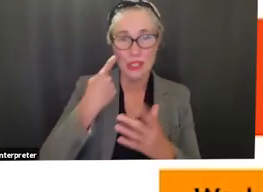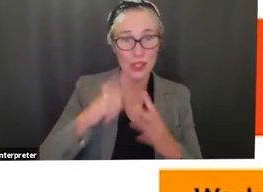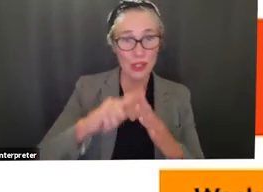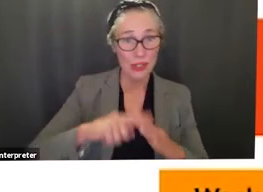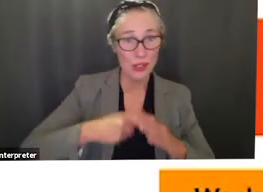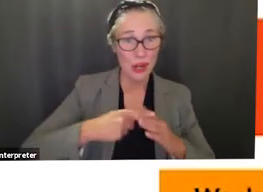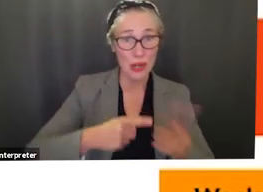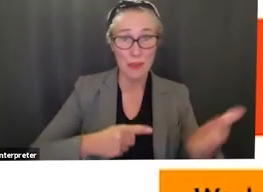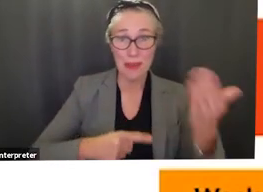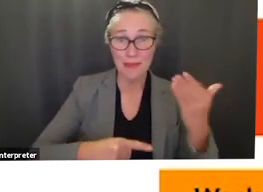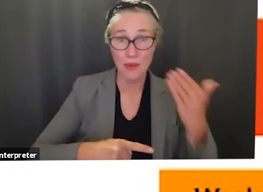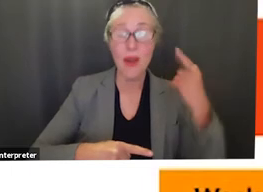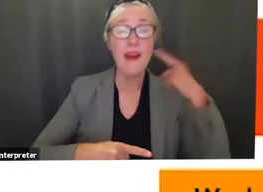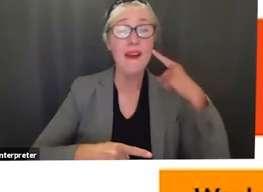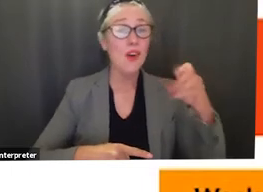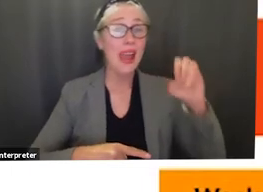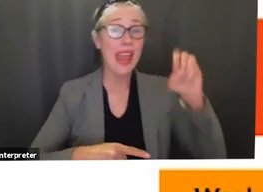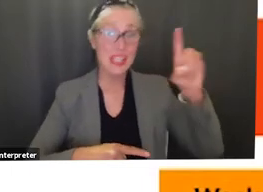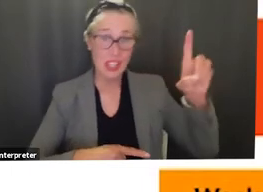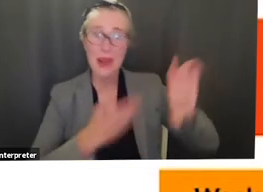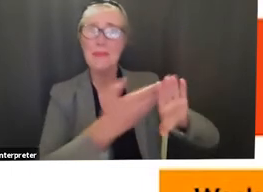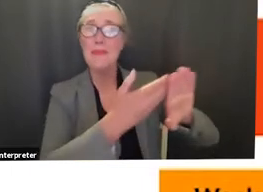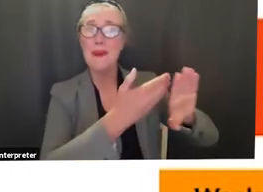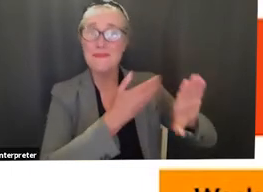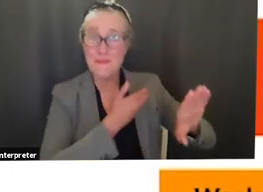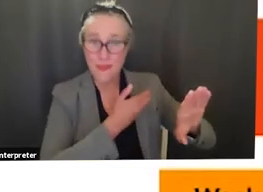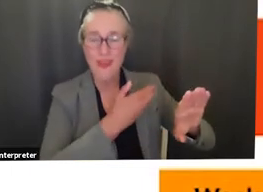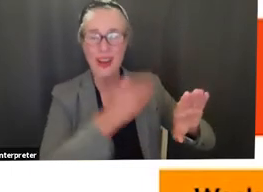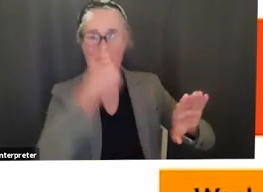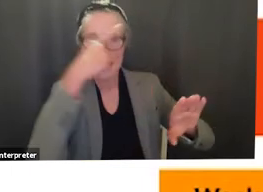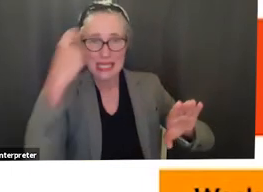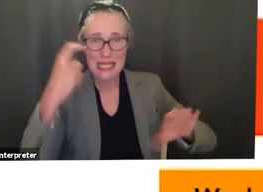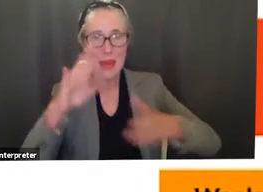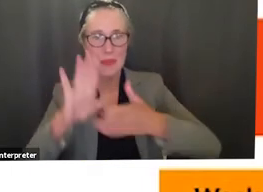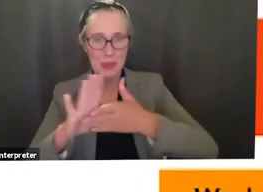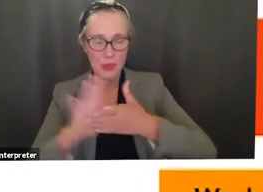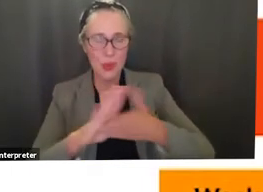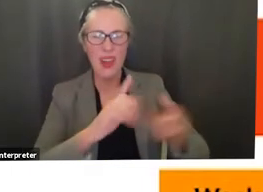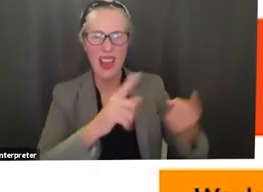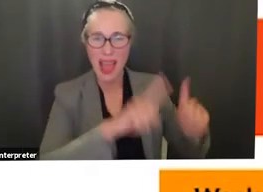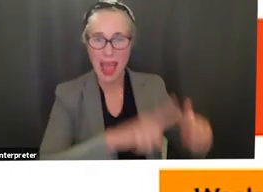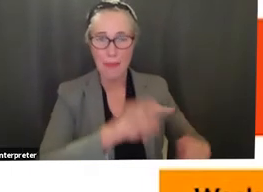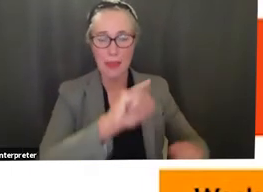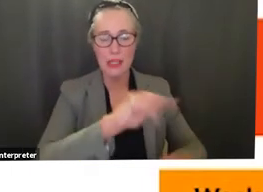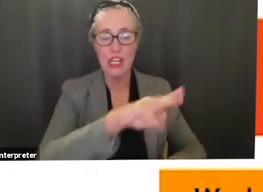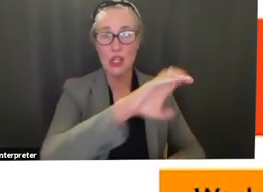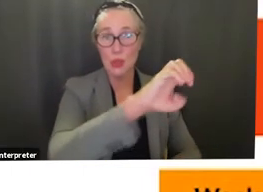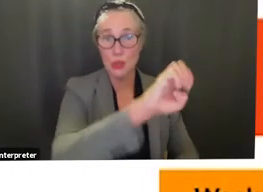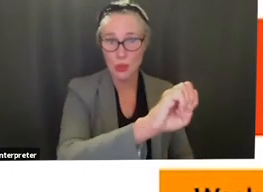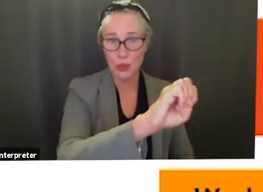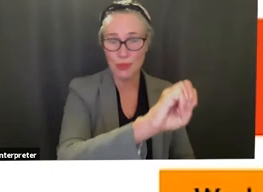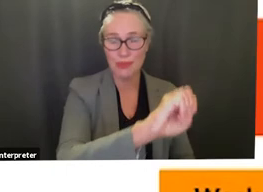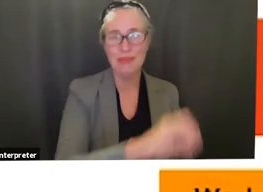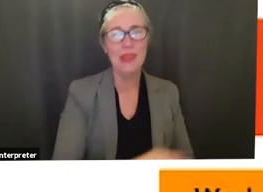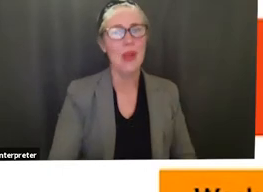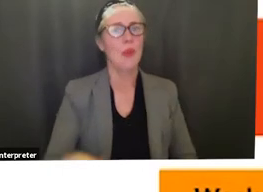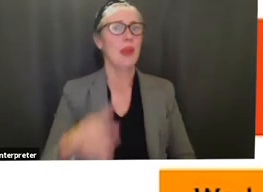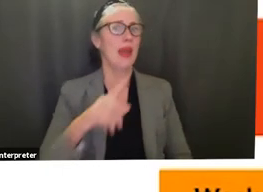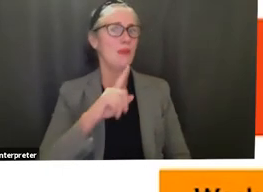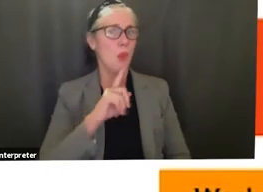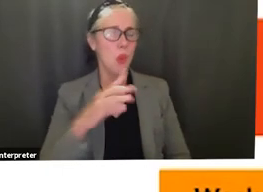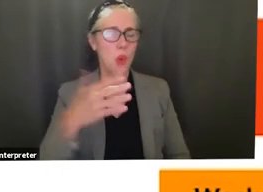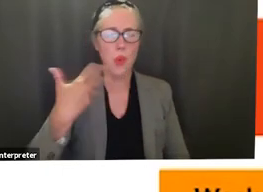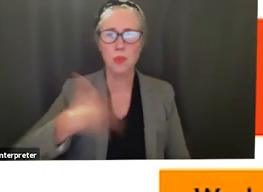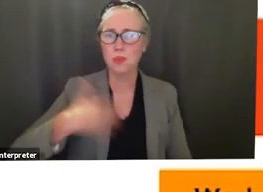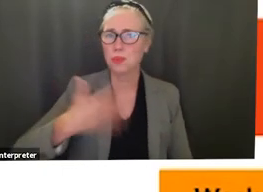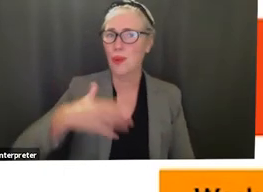for our educators learning institute back in june uh we have just like in june some amazing guest speakers